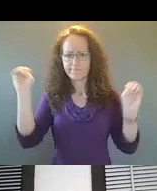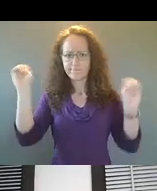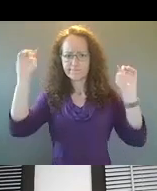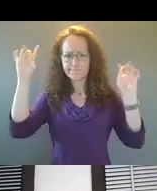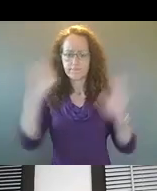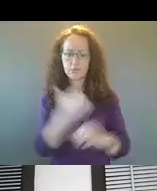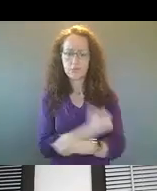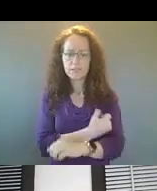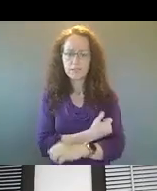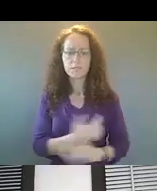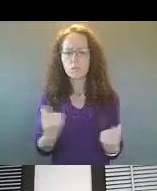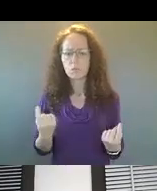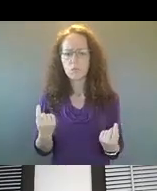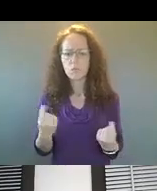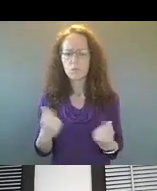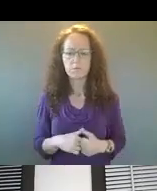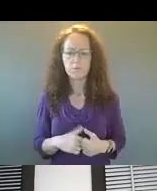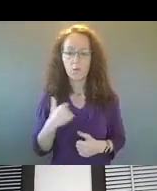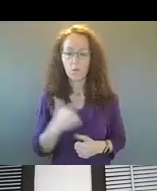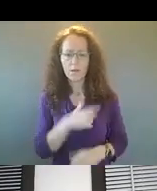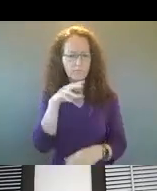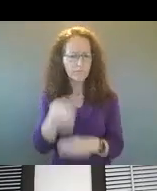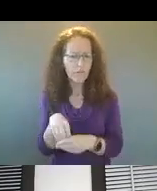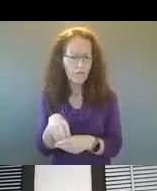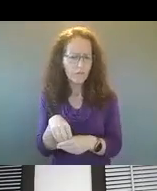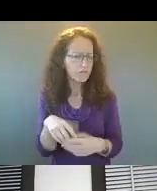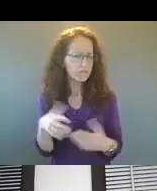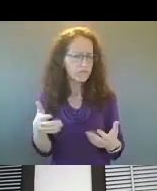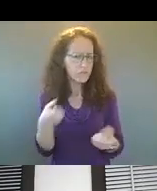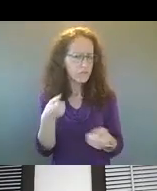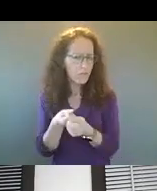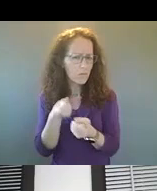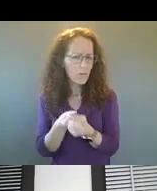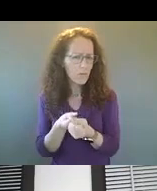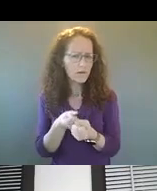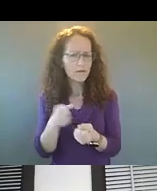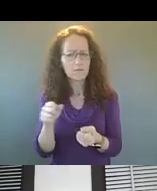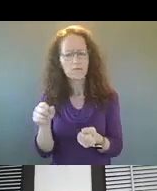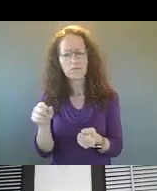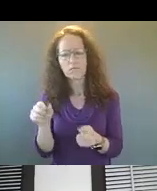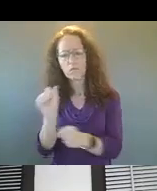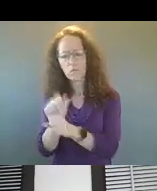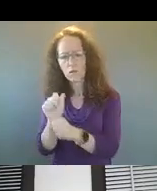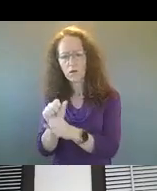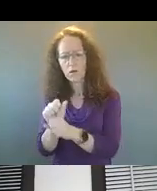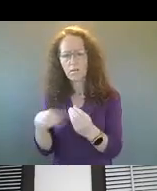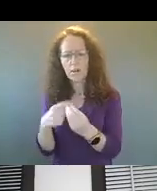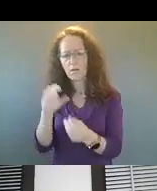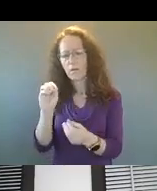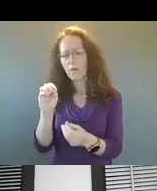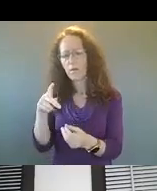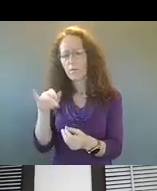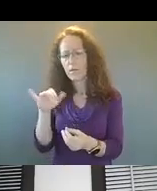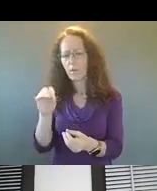and, um, how are we involved, um, with supporting, um, some of the work around the opioid crisis, uh,